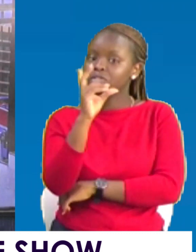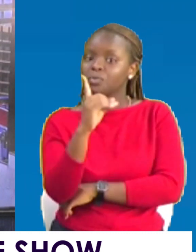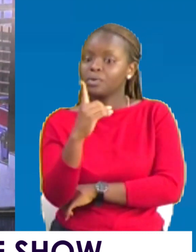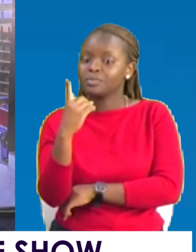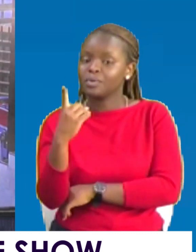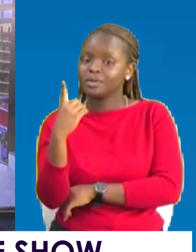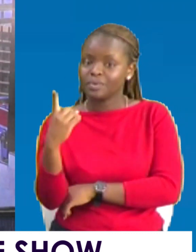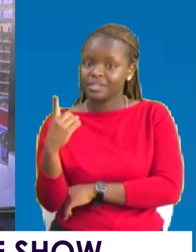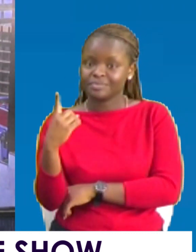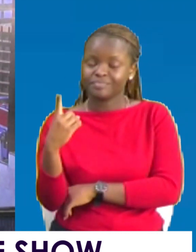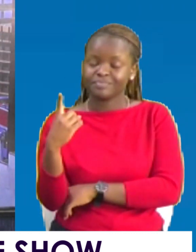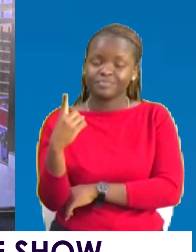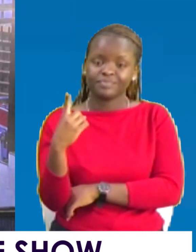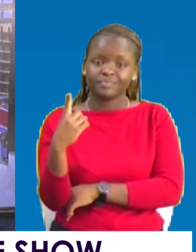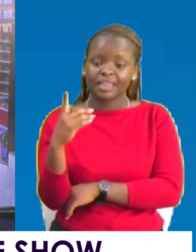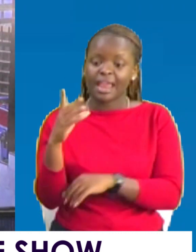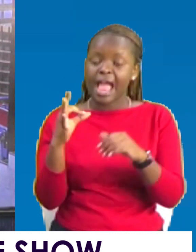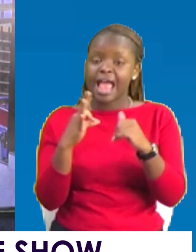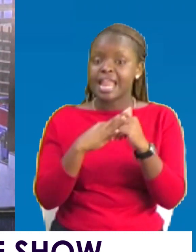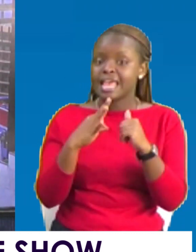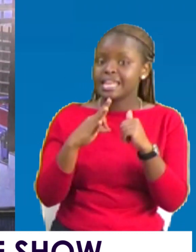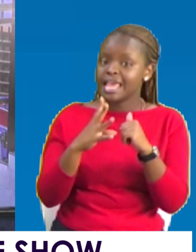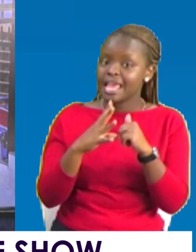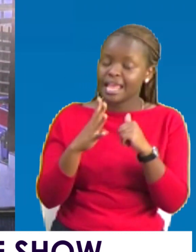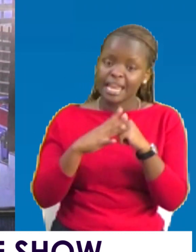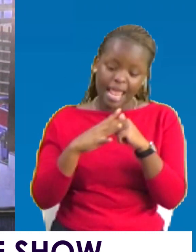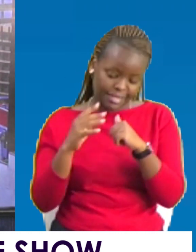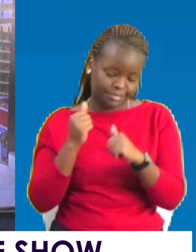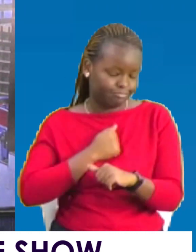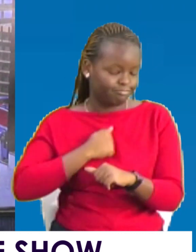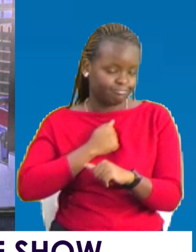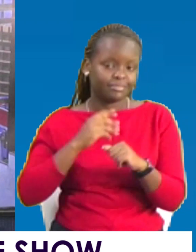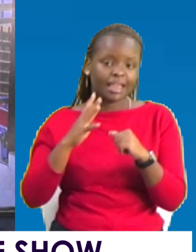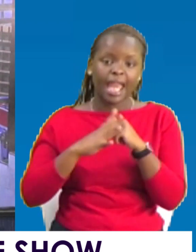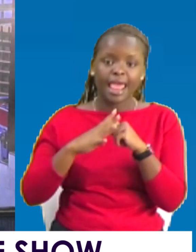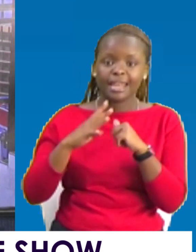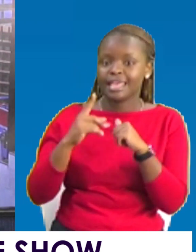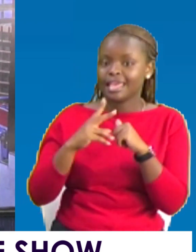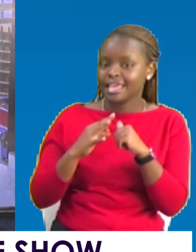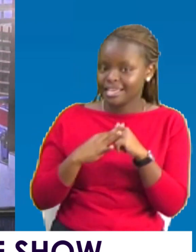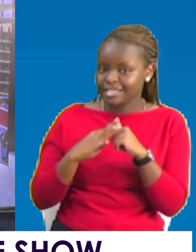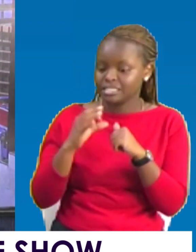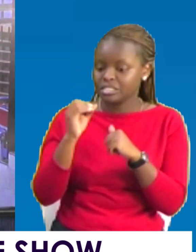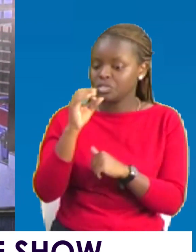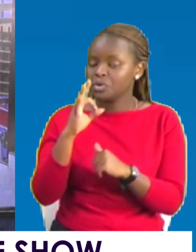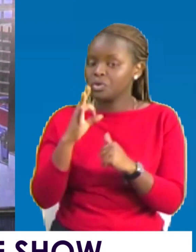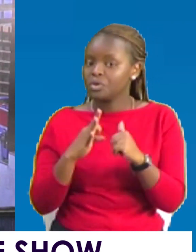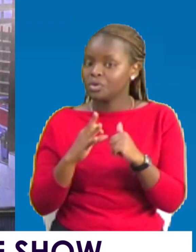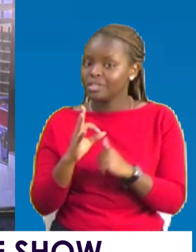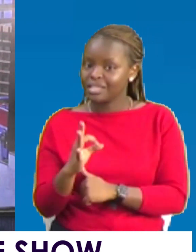0111 98 03 and 84.